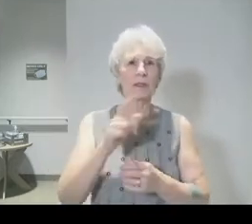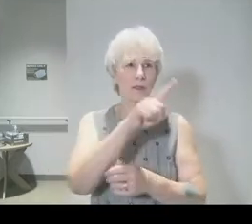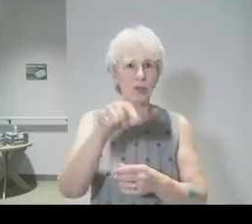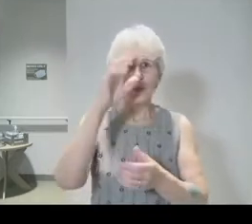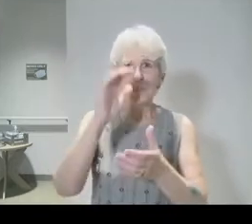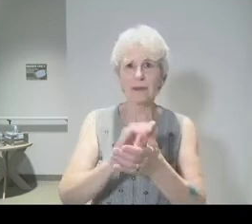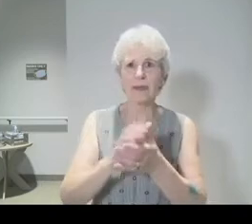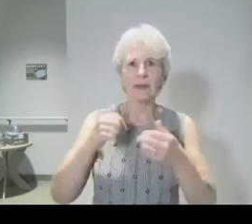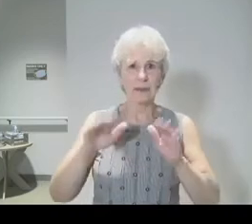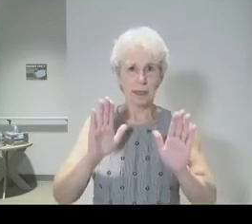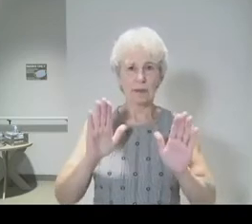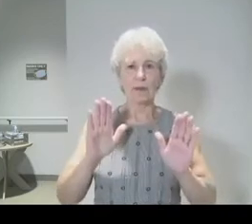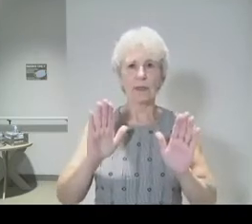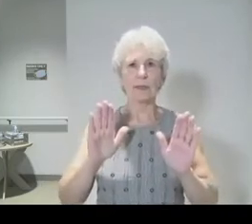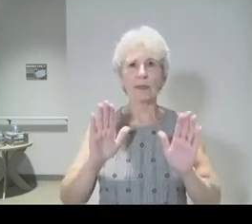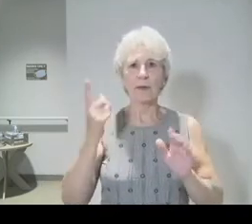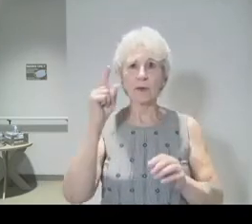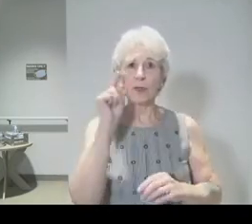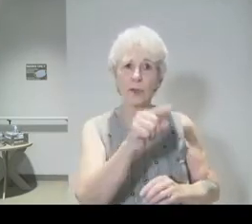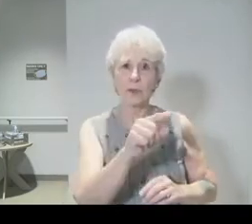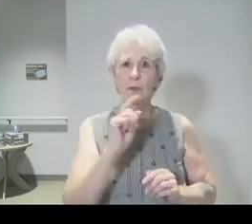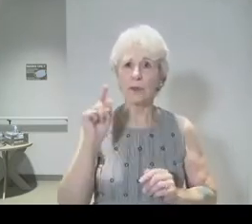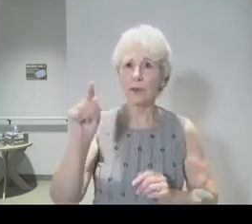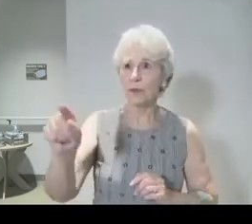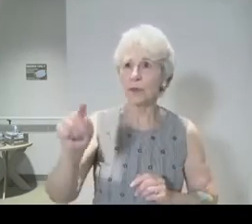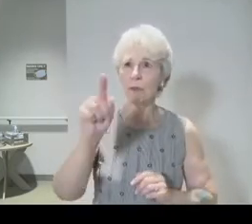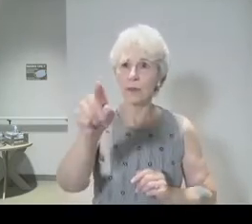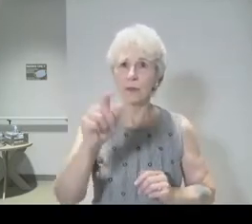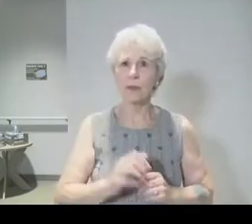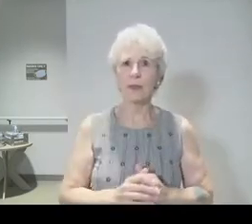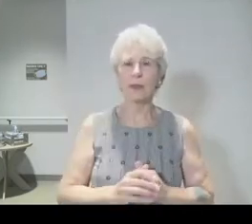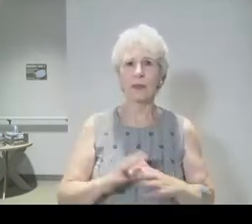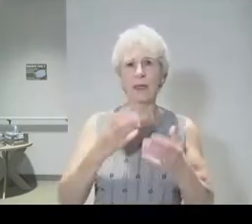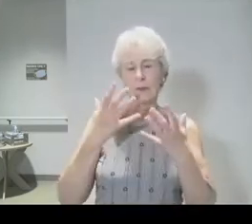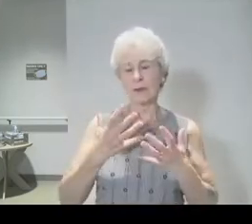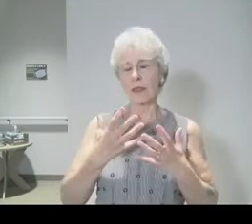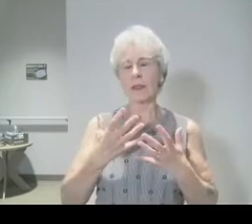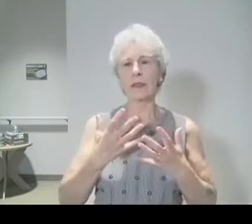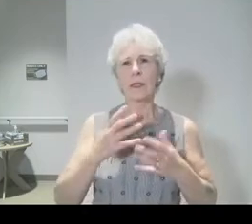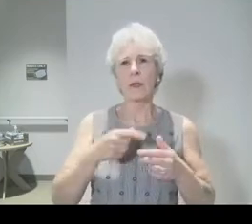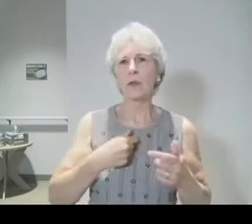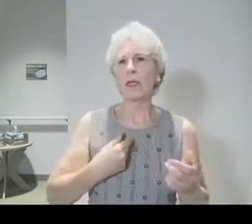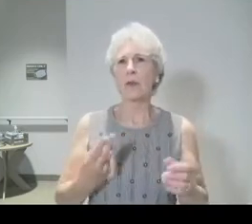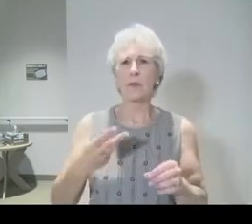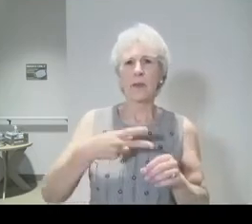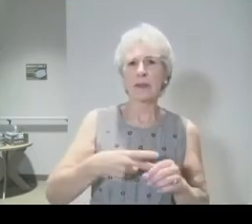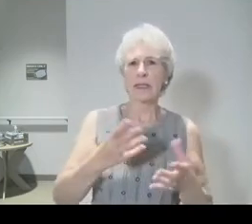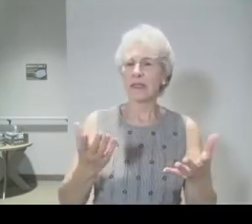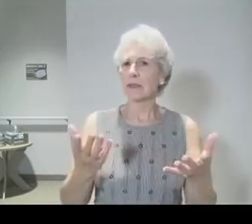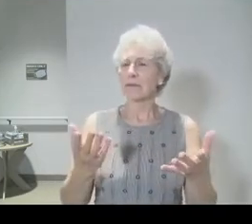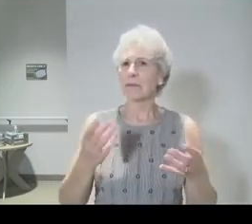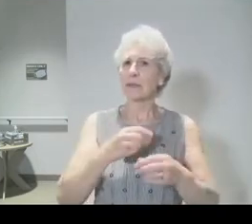his sacrifice on the cross was for you. How sad it is when we partake of this meal